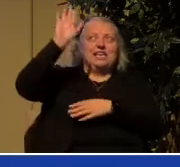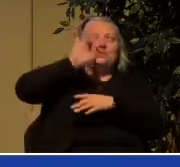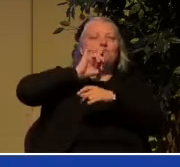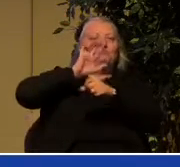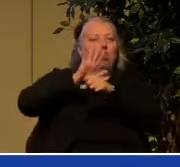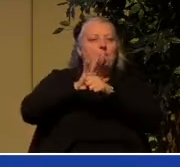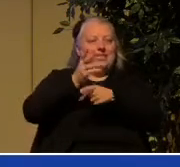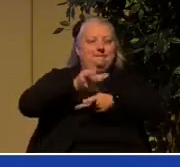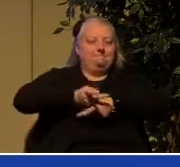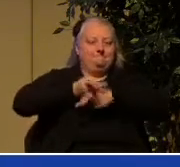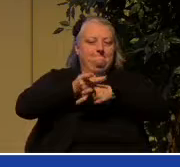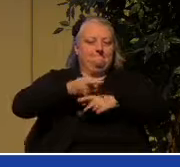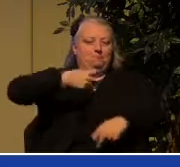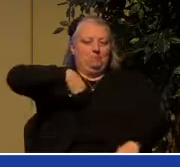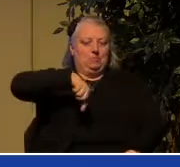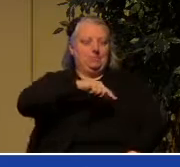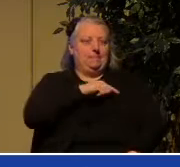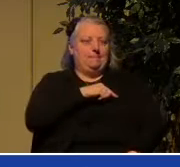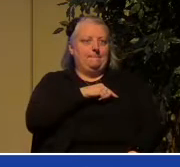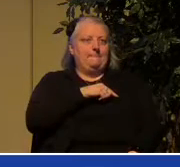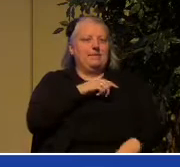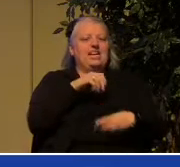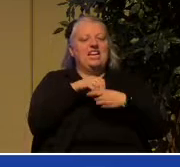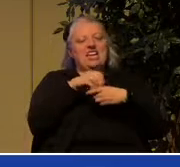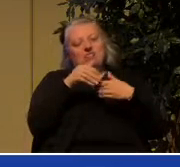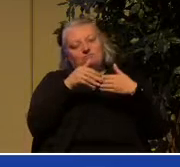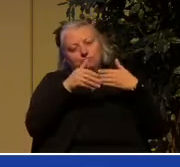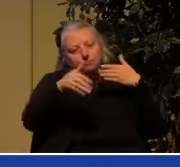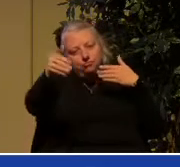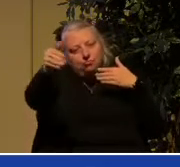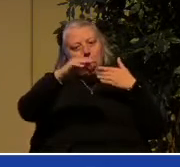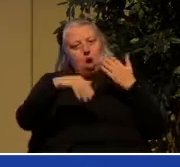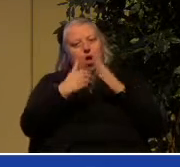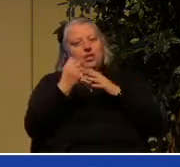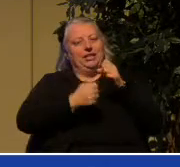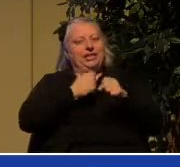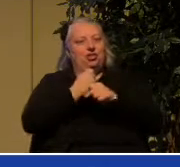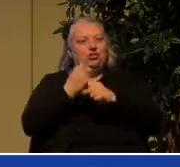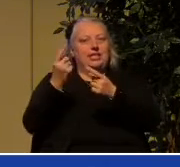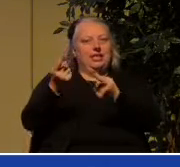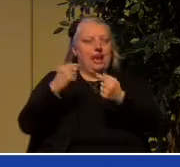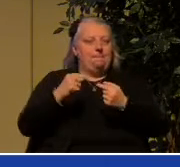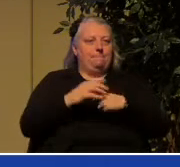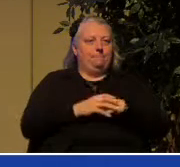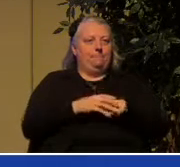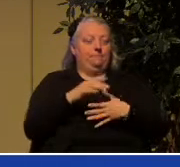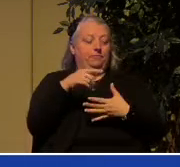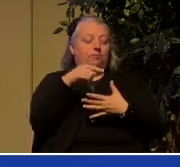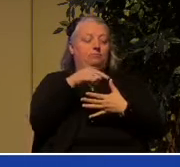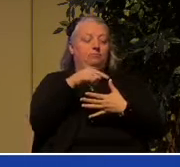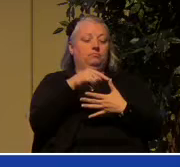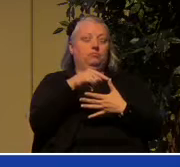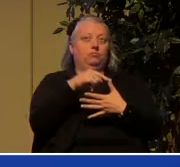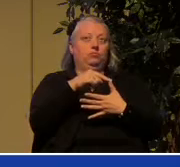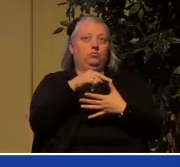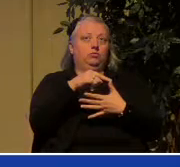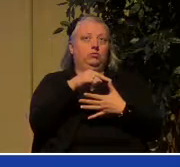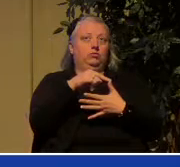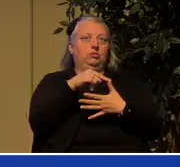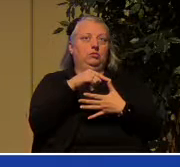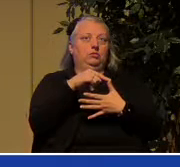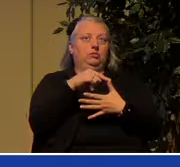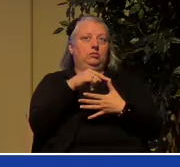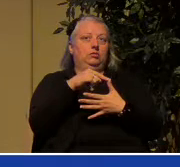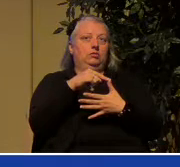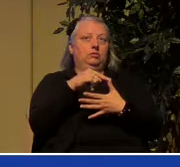after us in all the years to come. First word I want us to look at is the